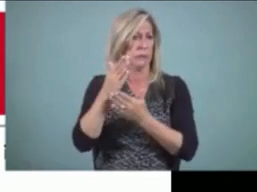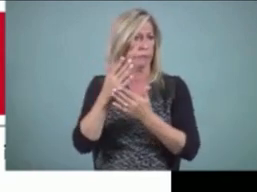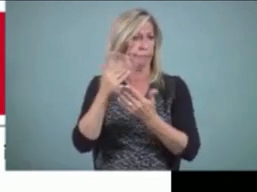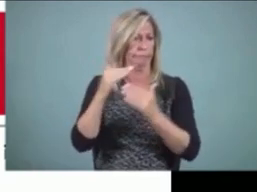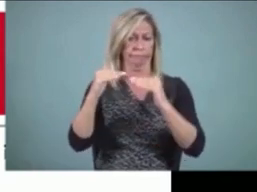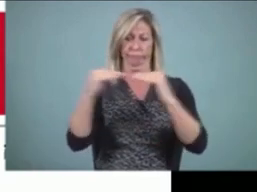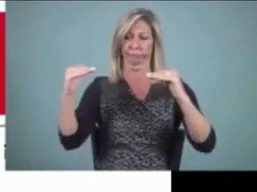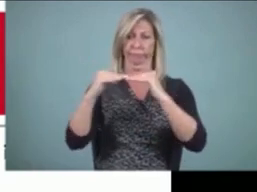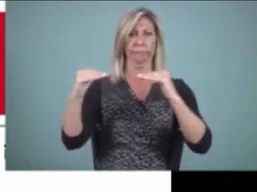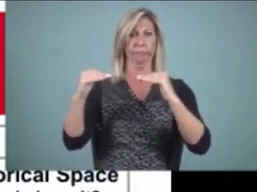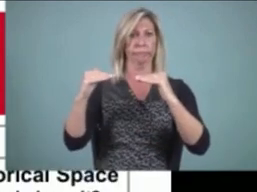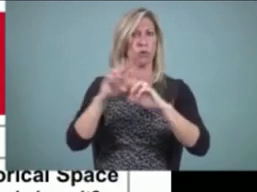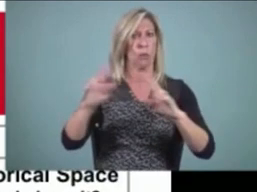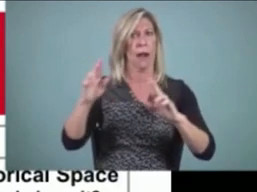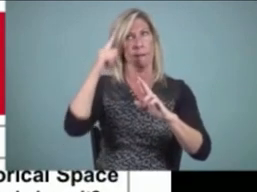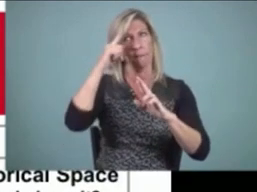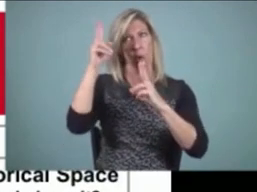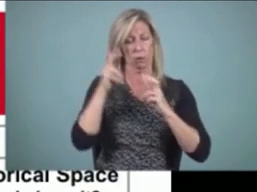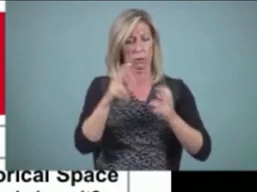Next slide, please.